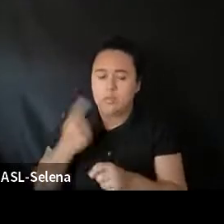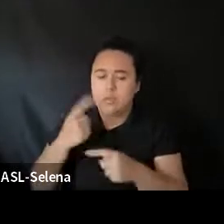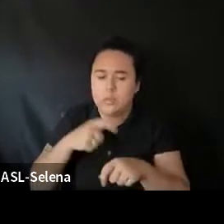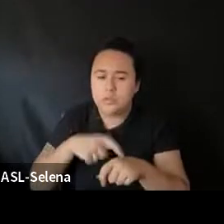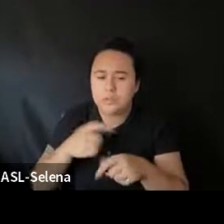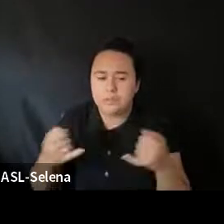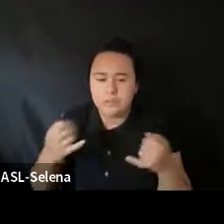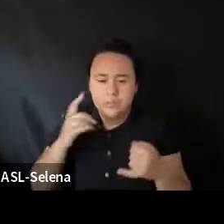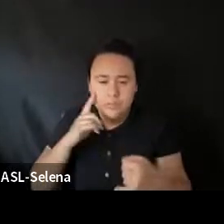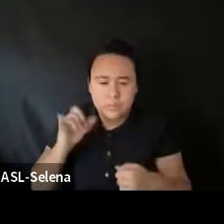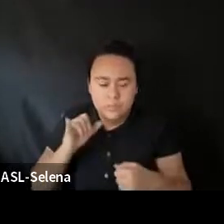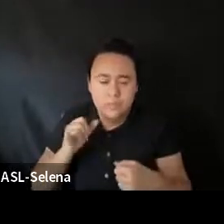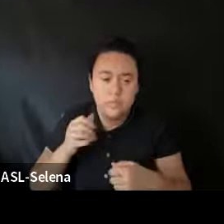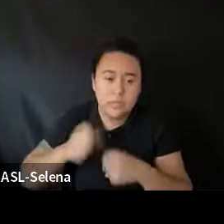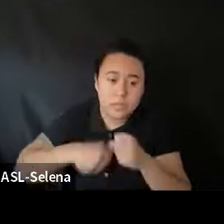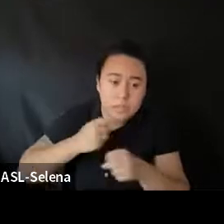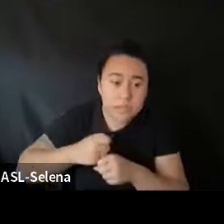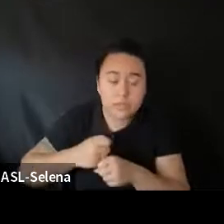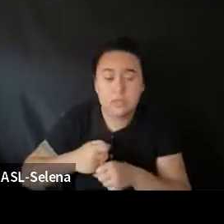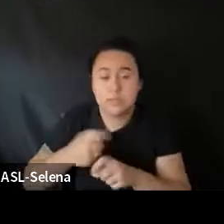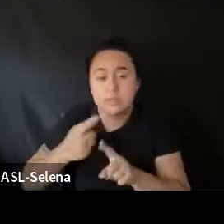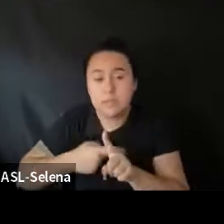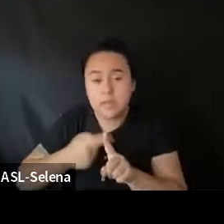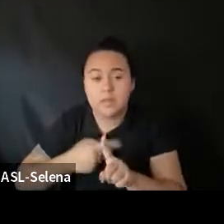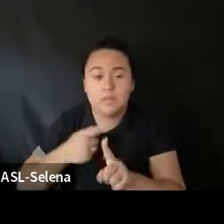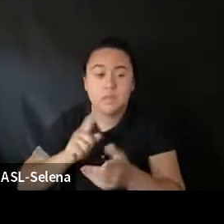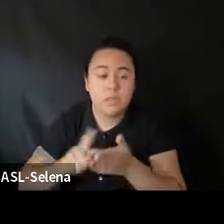are we talking years, months, weeks?